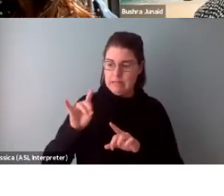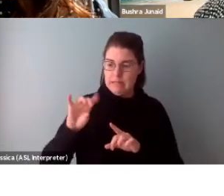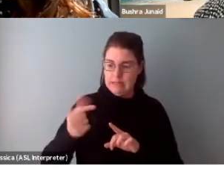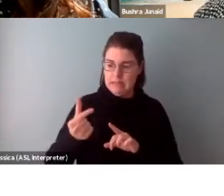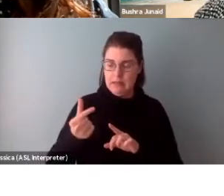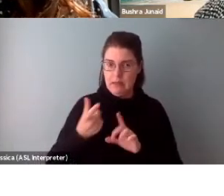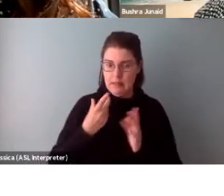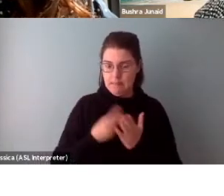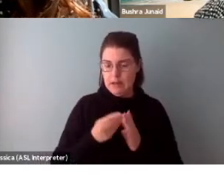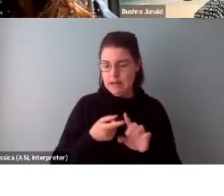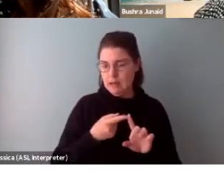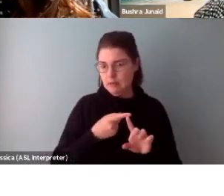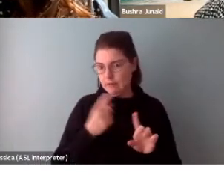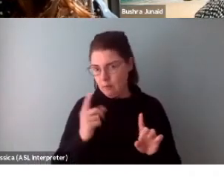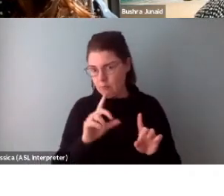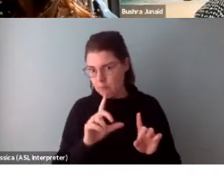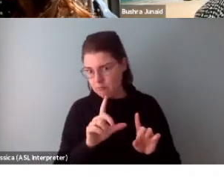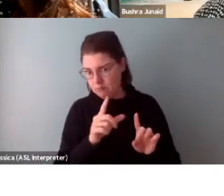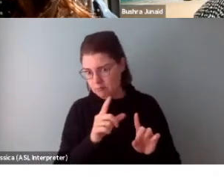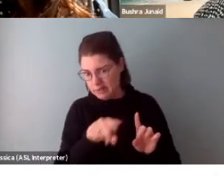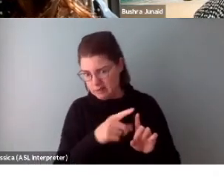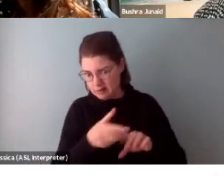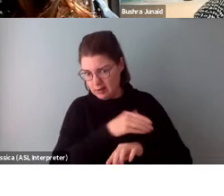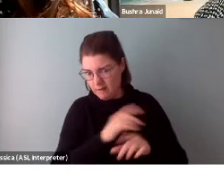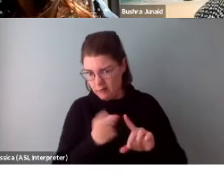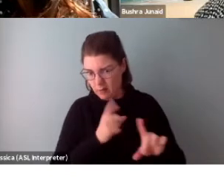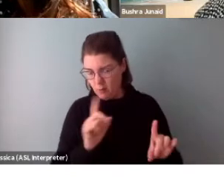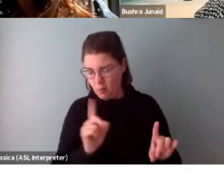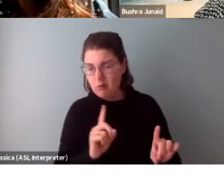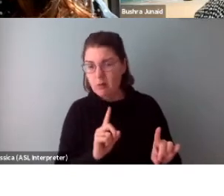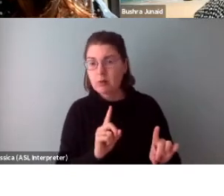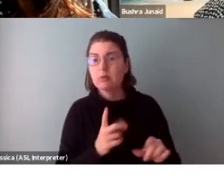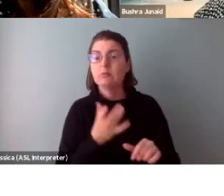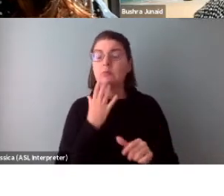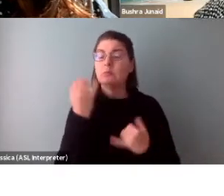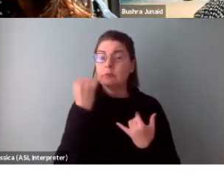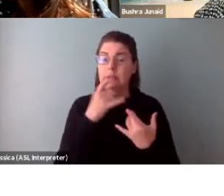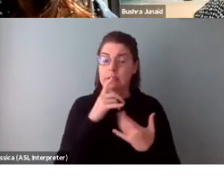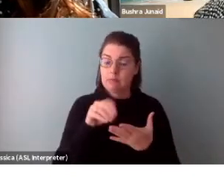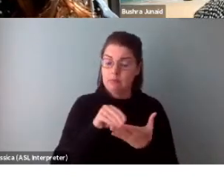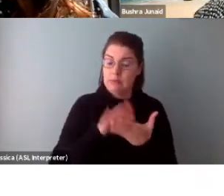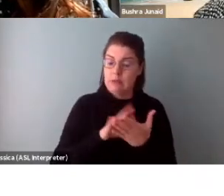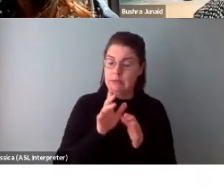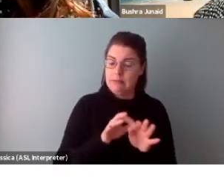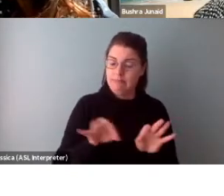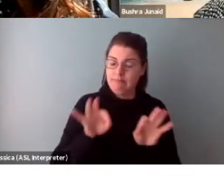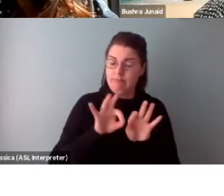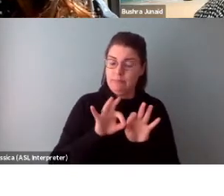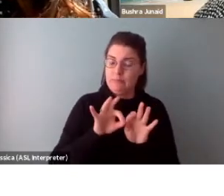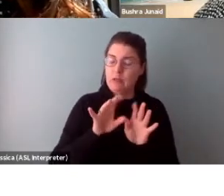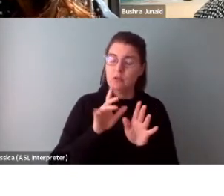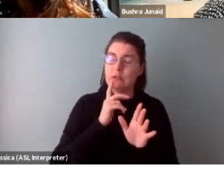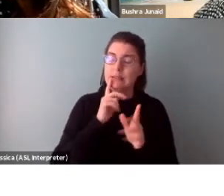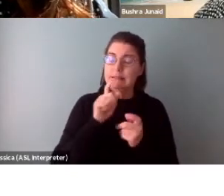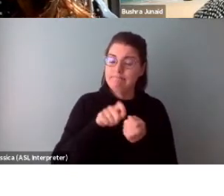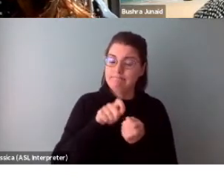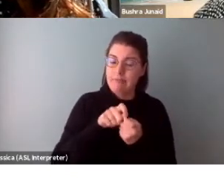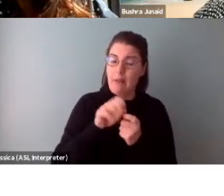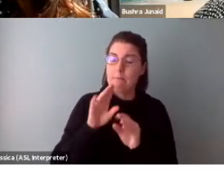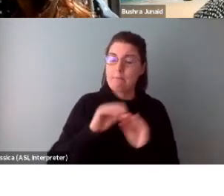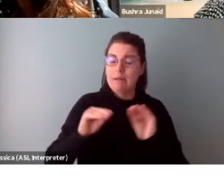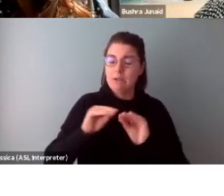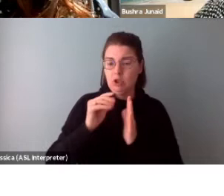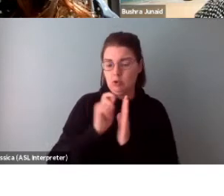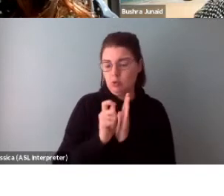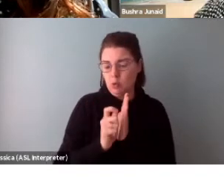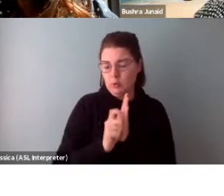rest of the money is coming from. It's a good idea to include detailed budget notes that show how much